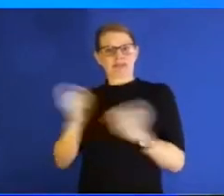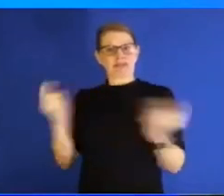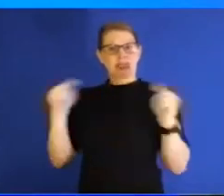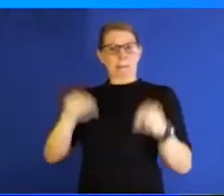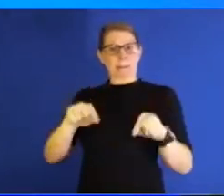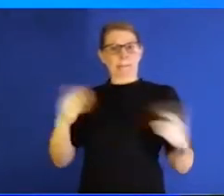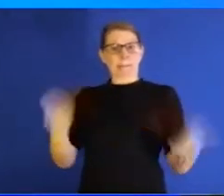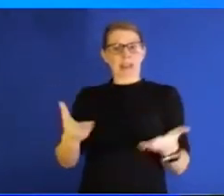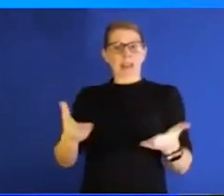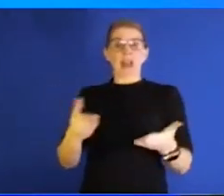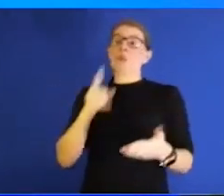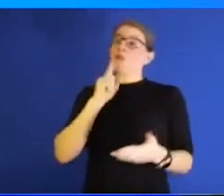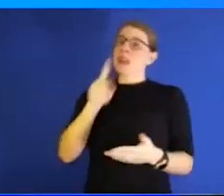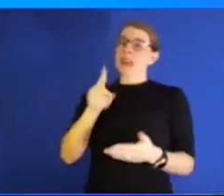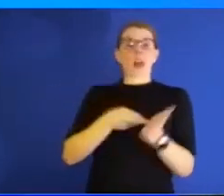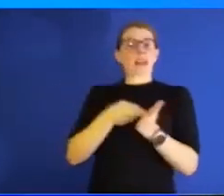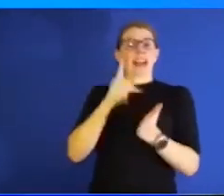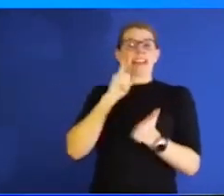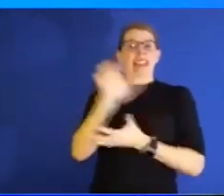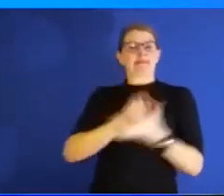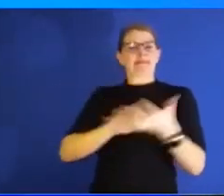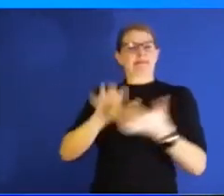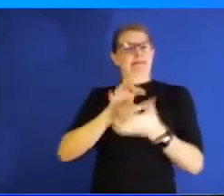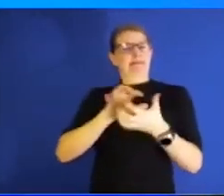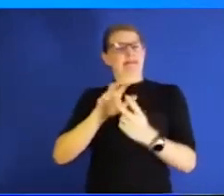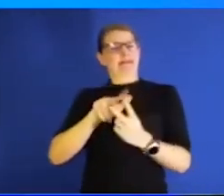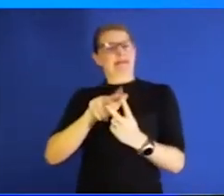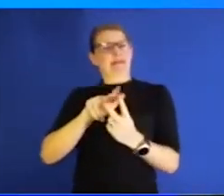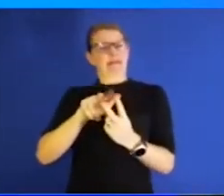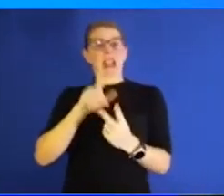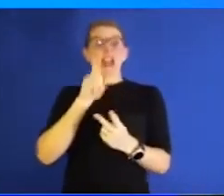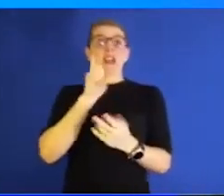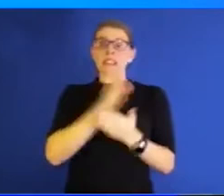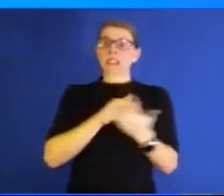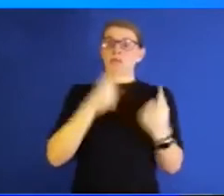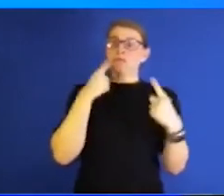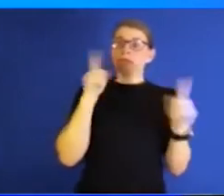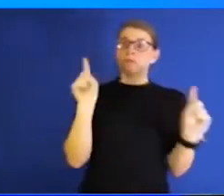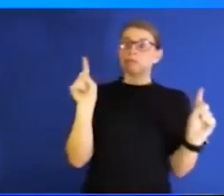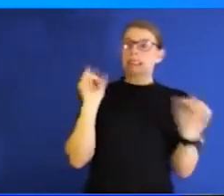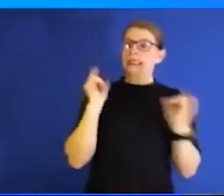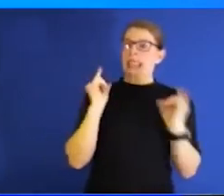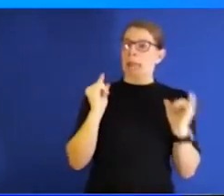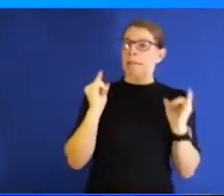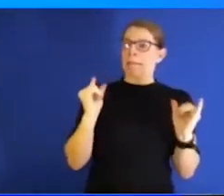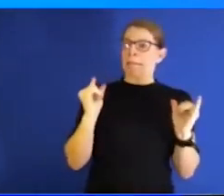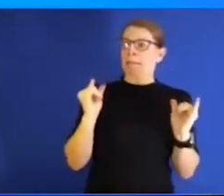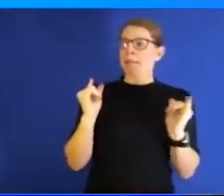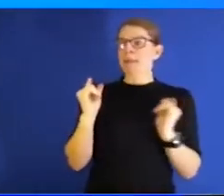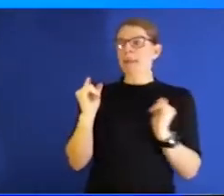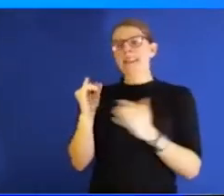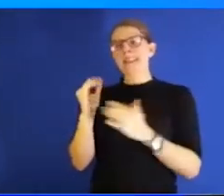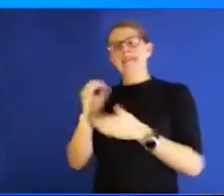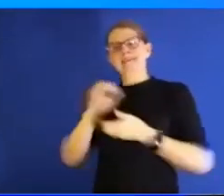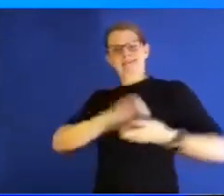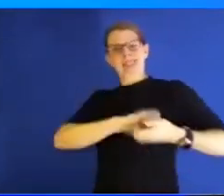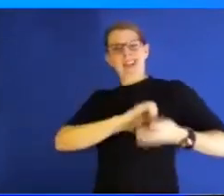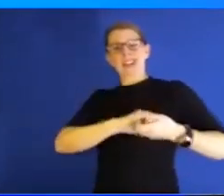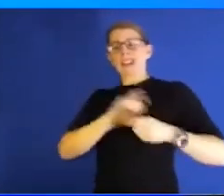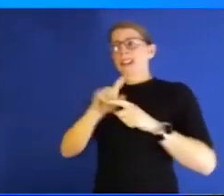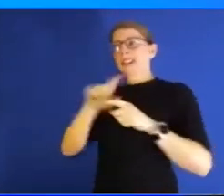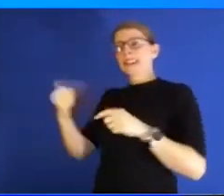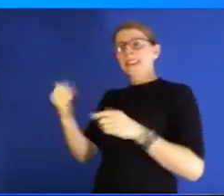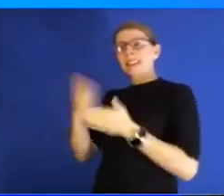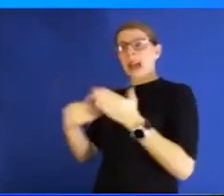to be honest. I think some have done very well as we have in partnership. And some there's been a lot of clash there of